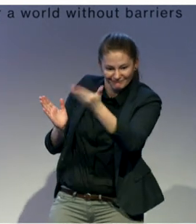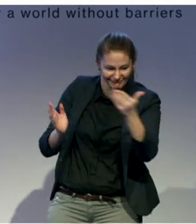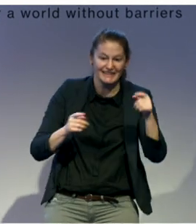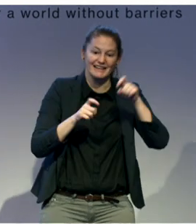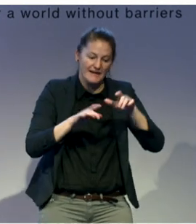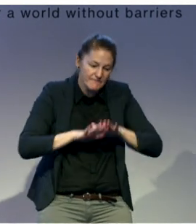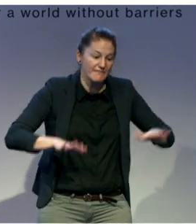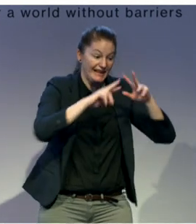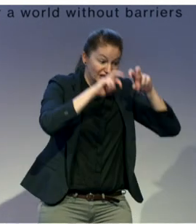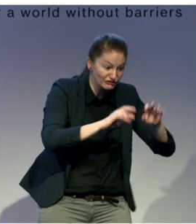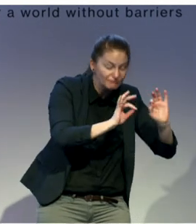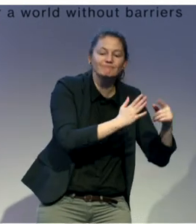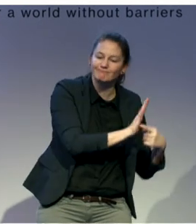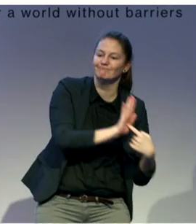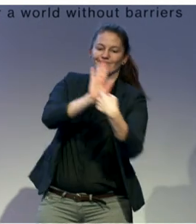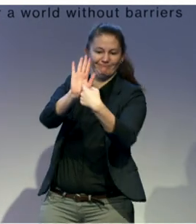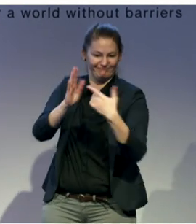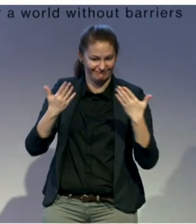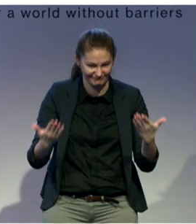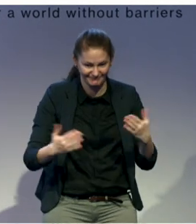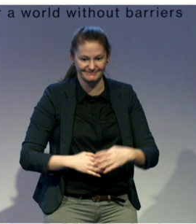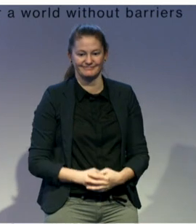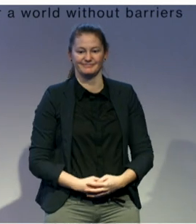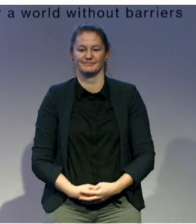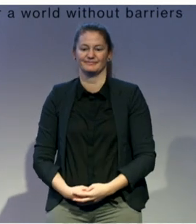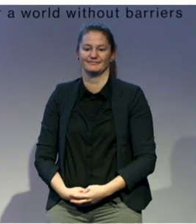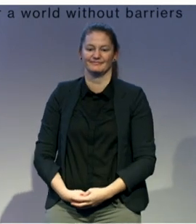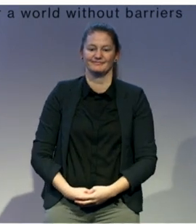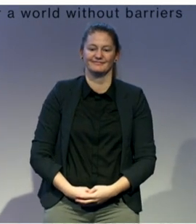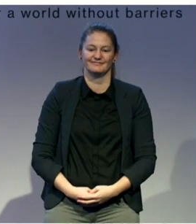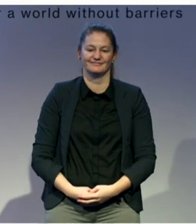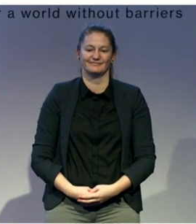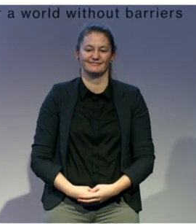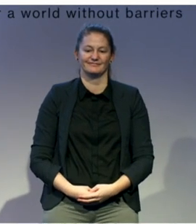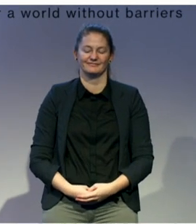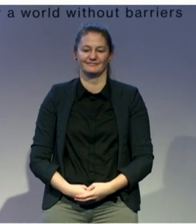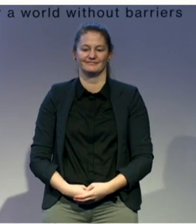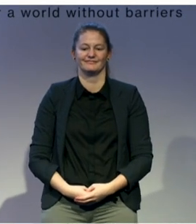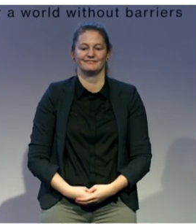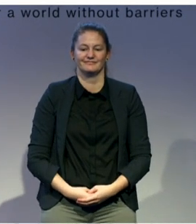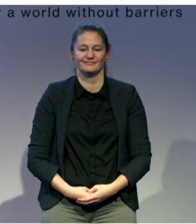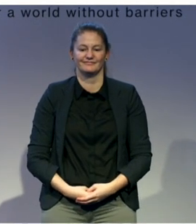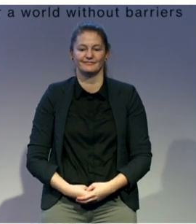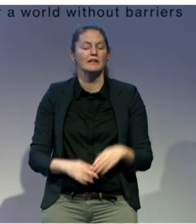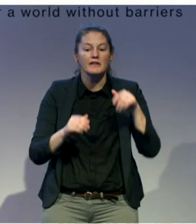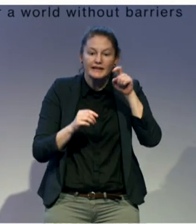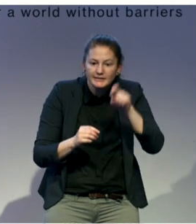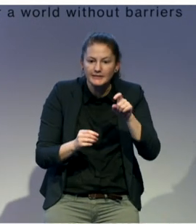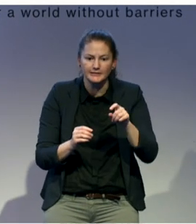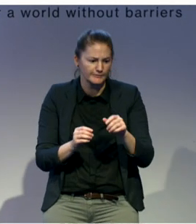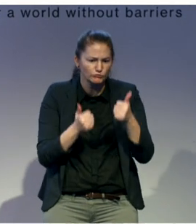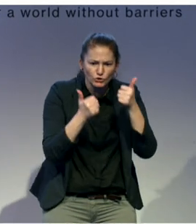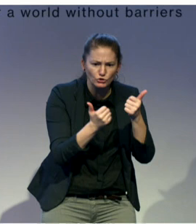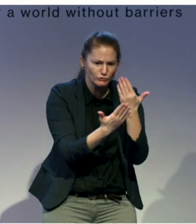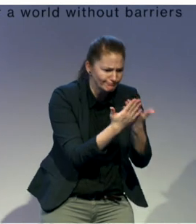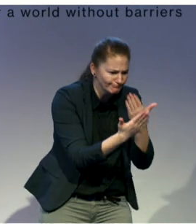can probably all agree that actually evidence, robust evidence, of what works in terms of disability inclusion is still